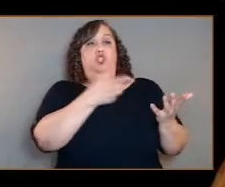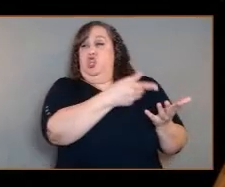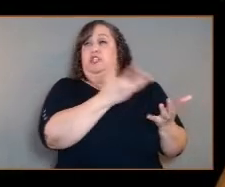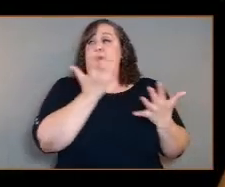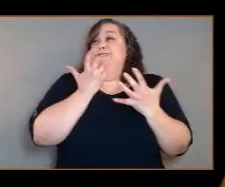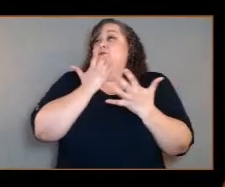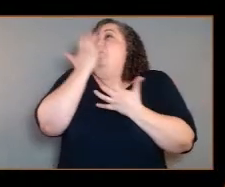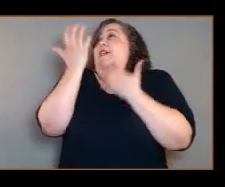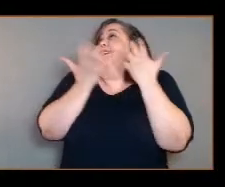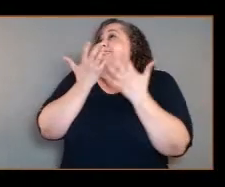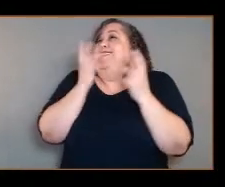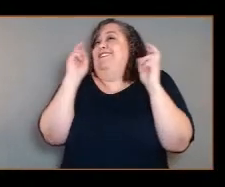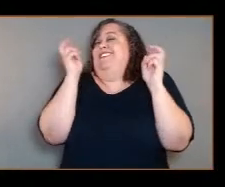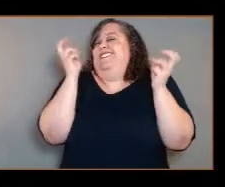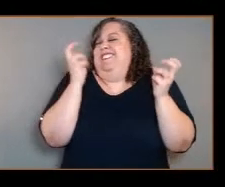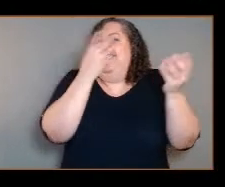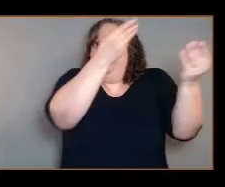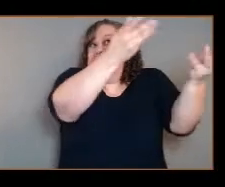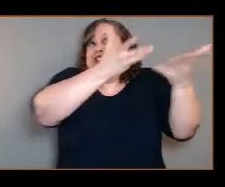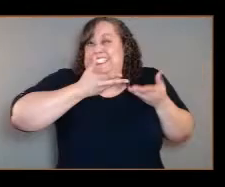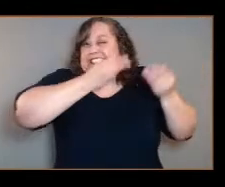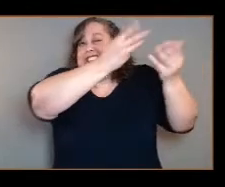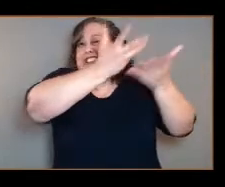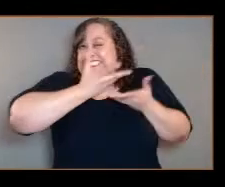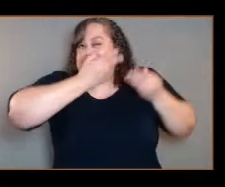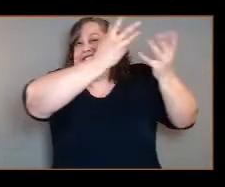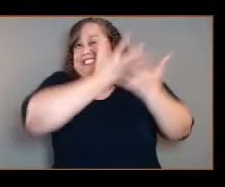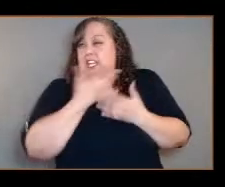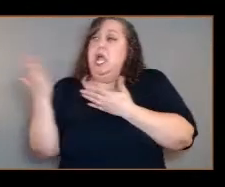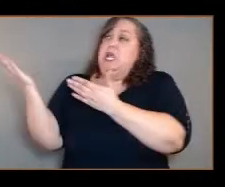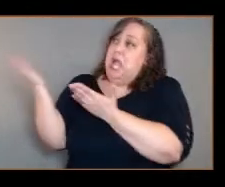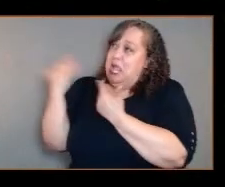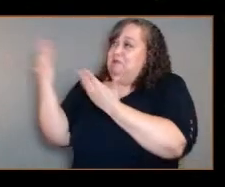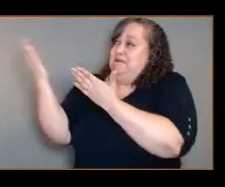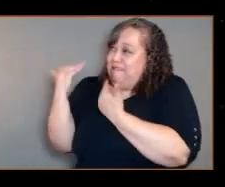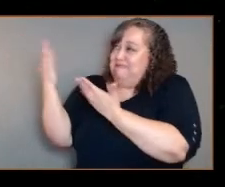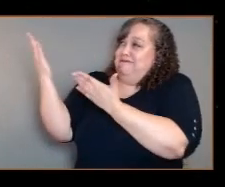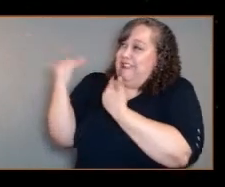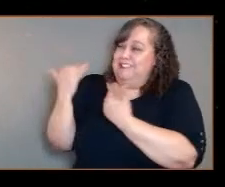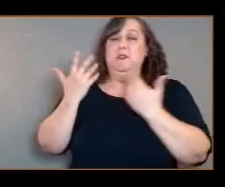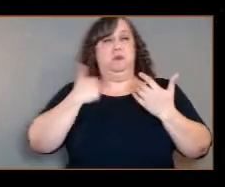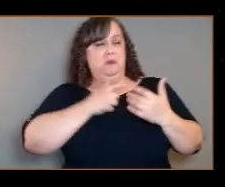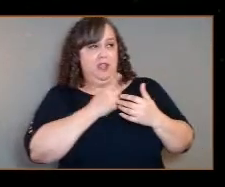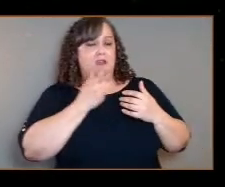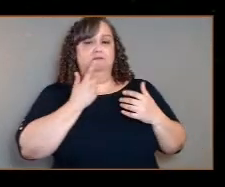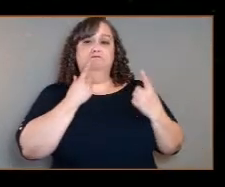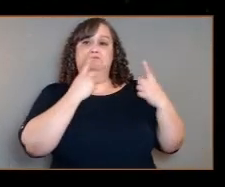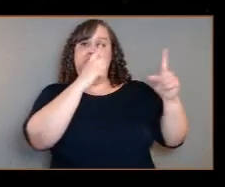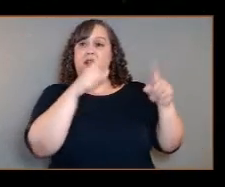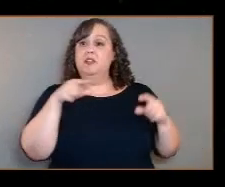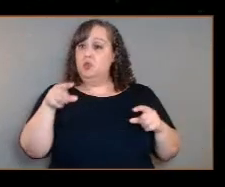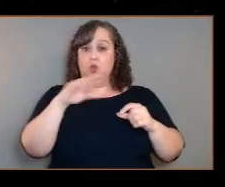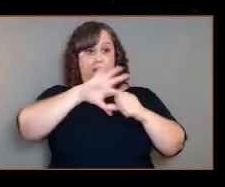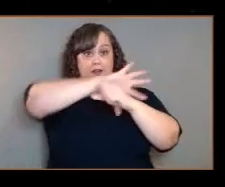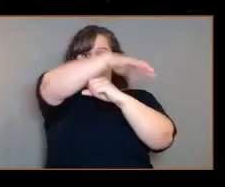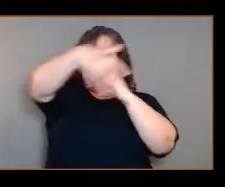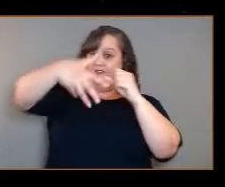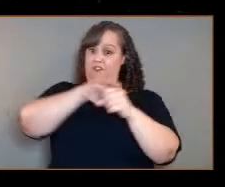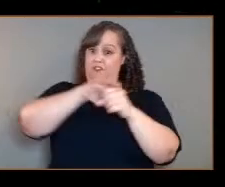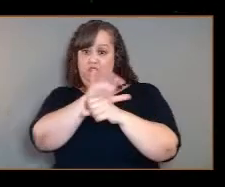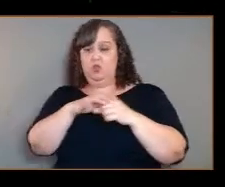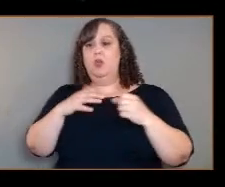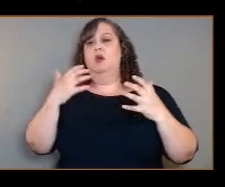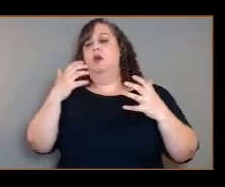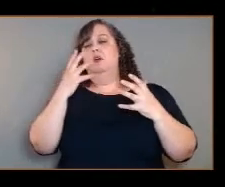over the last 30, 40 years to come home, to come back. And there's Venus, as you can see from Magellan, a beautiful view. We need to go back because